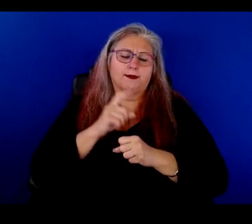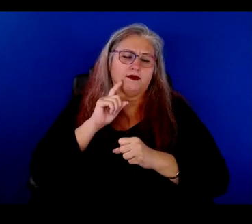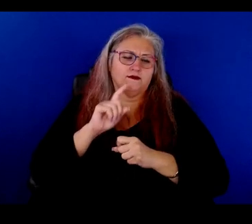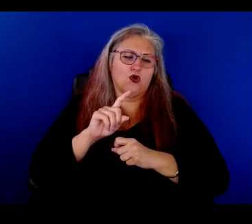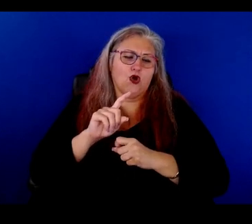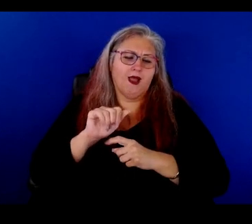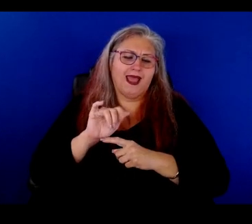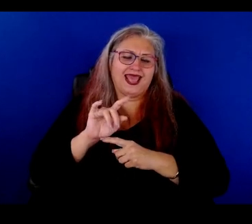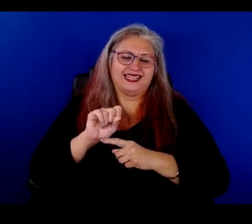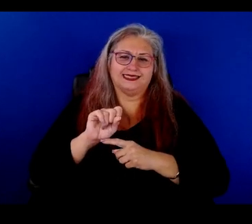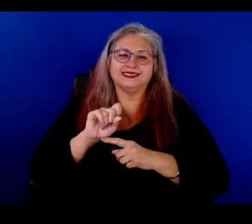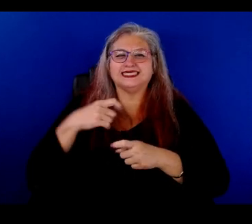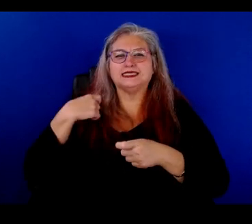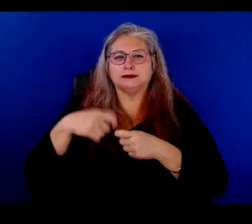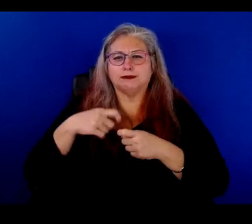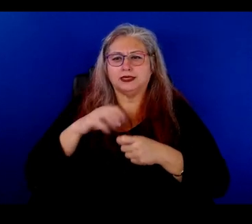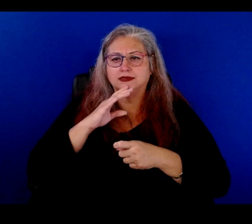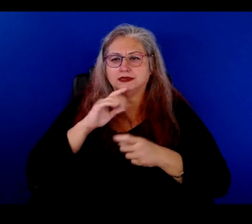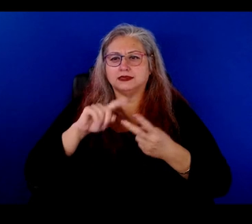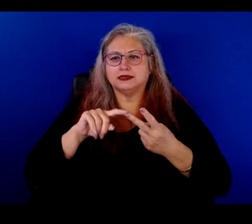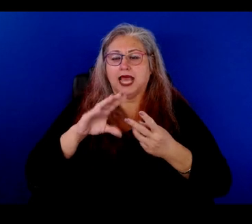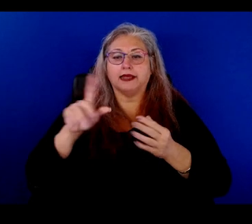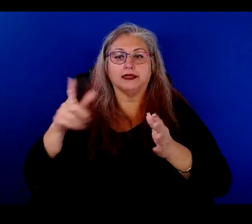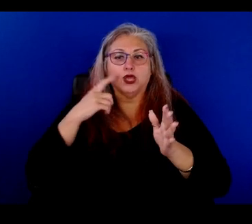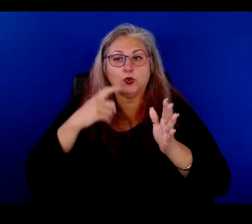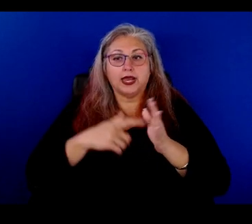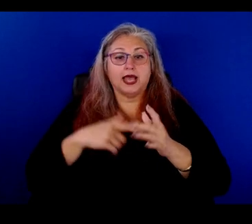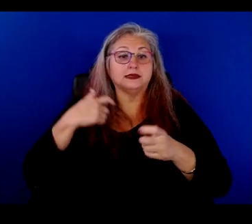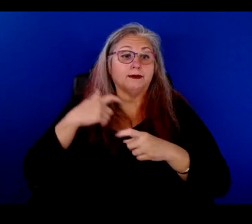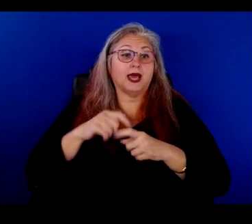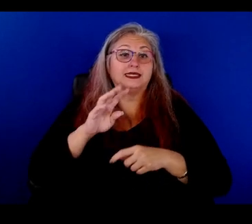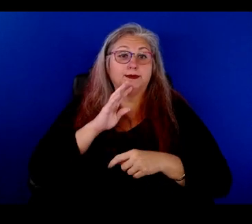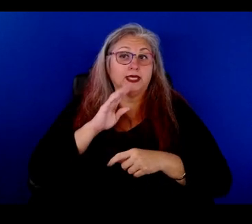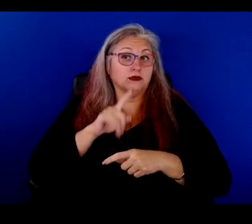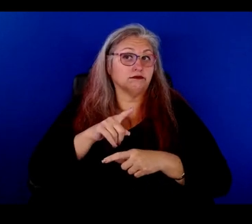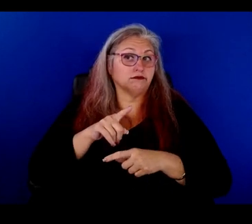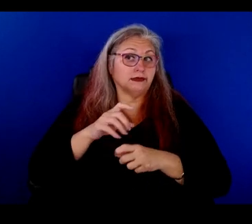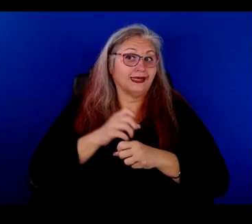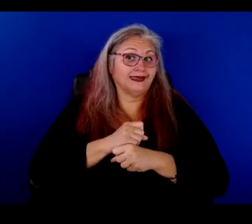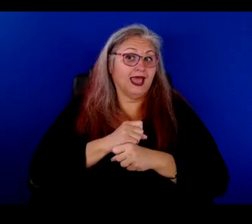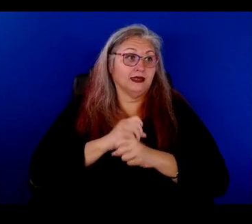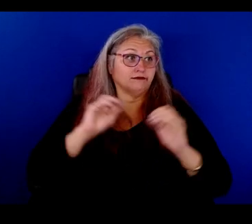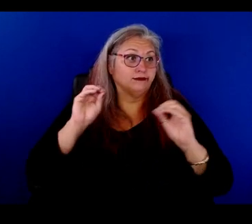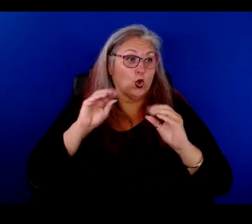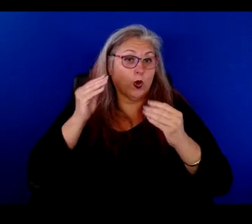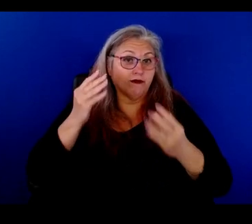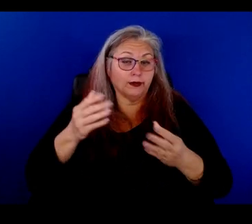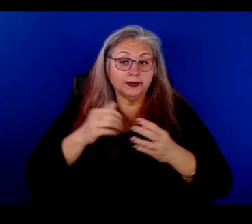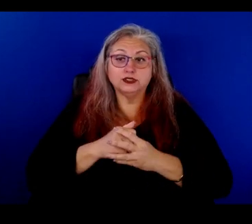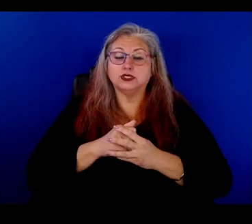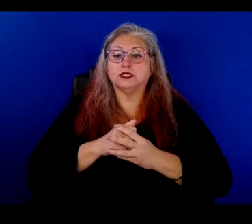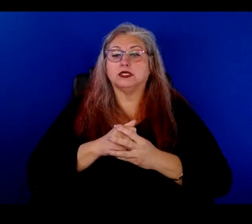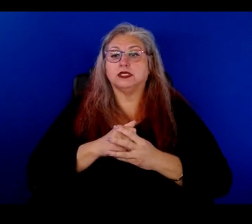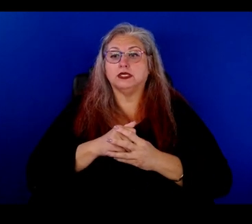AIDS in Spanish, and there was the recognition that Spanish speakers were not getting the information, and